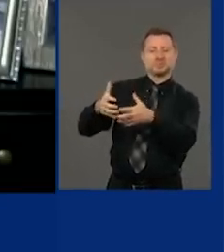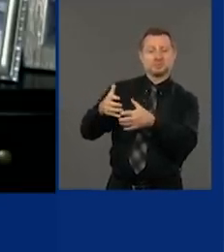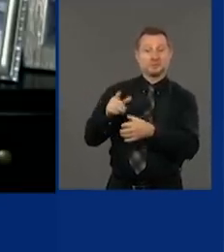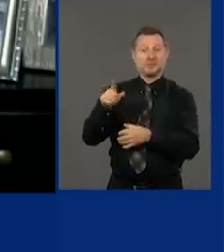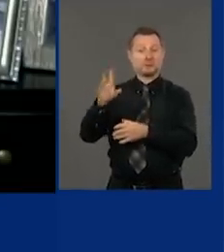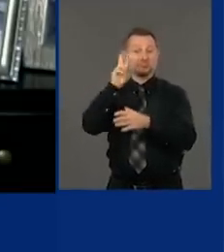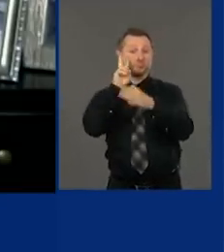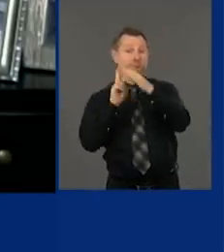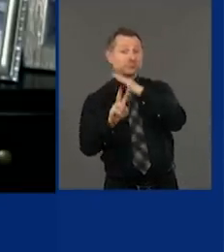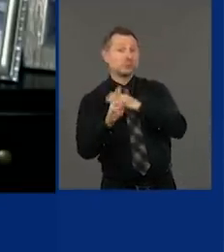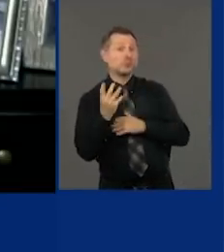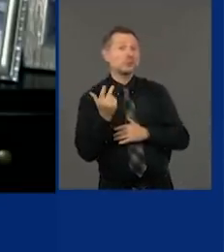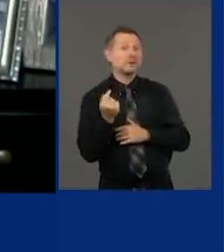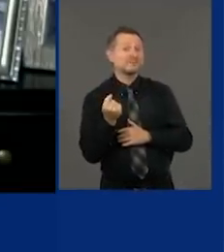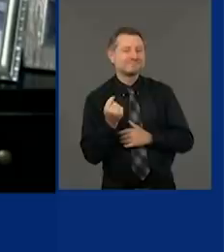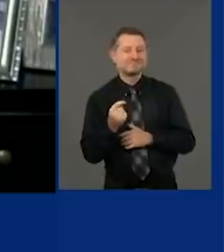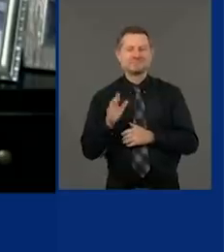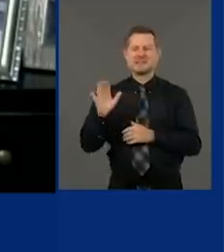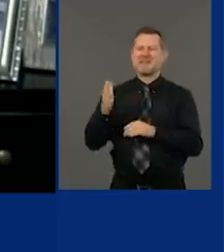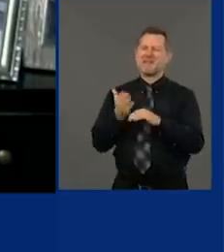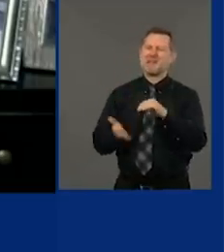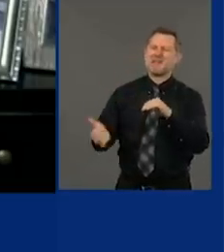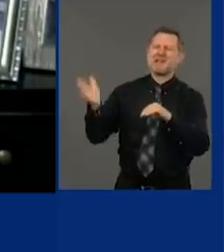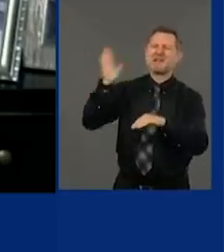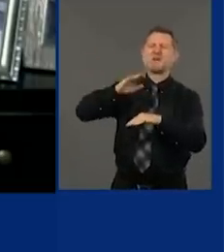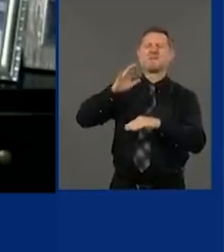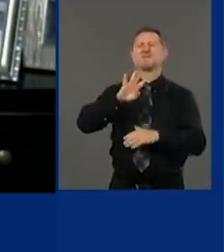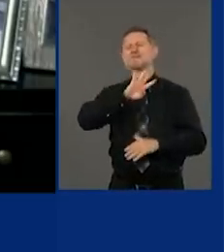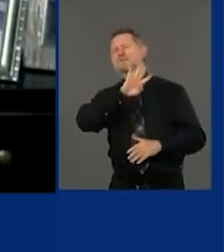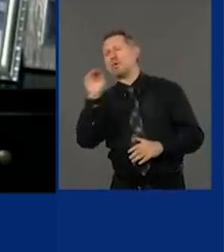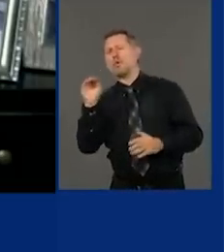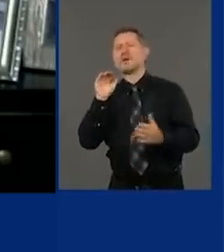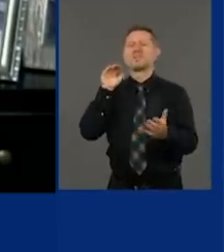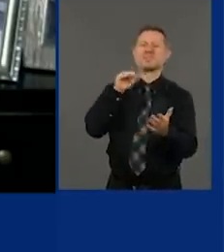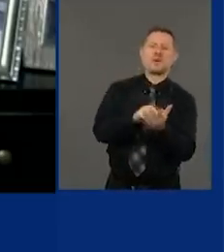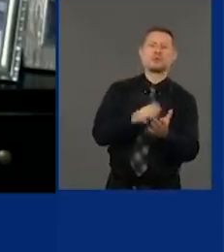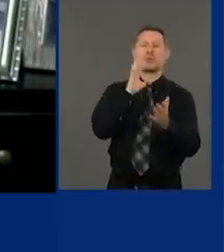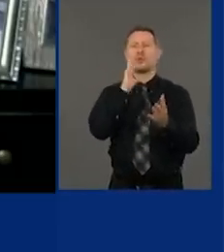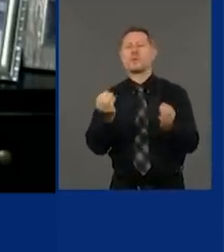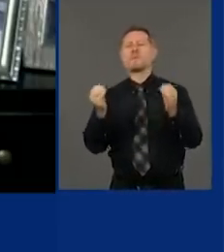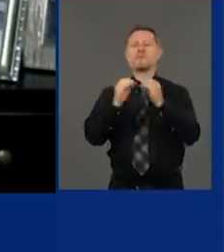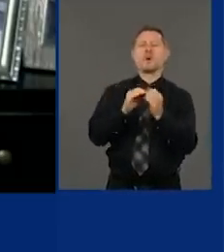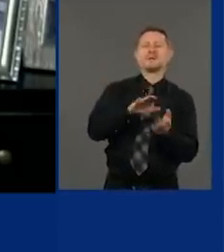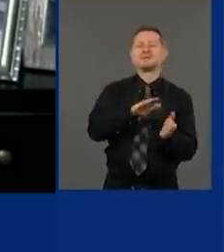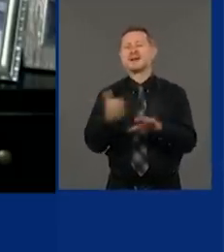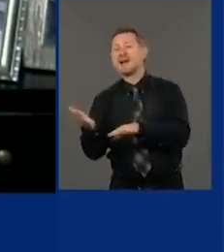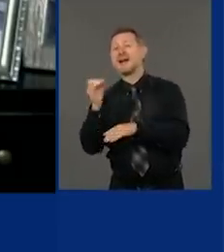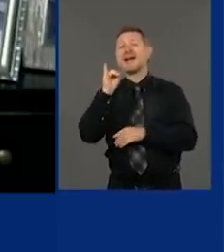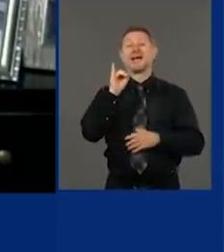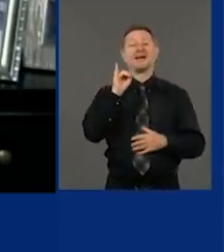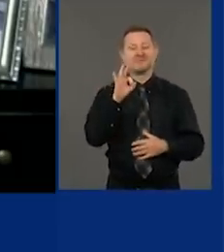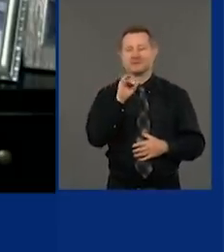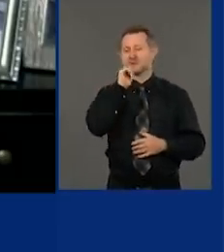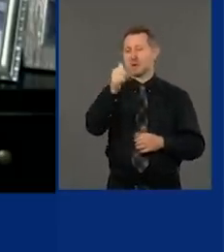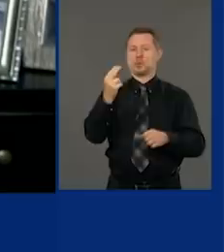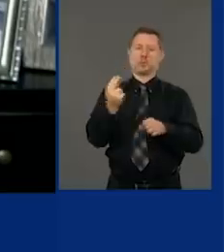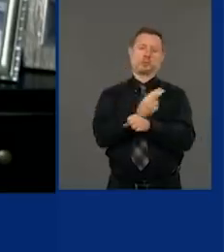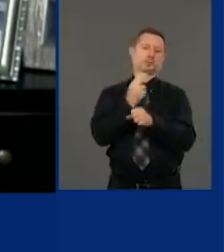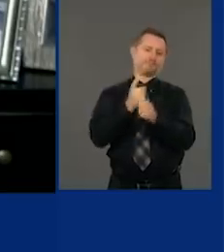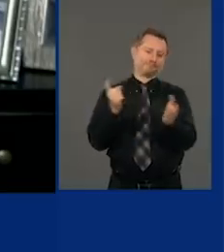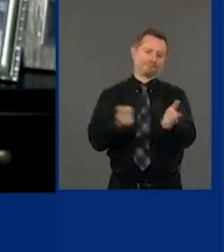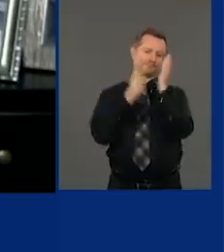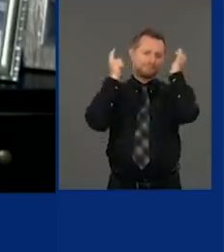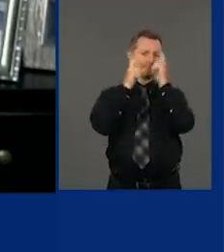40,000 more Americans will die if we don't have a national mask policy.